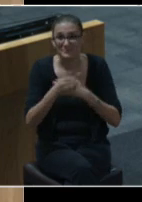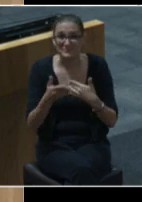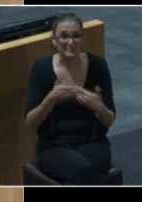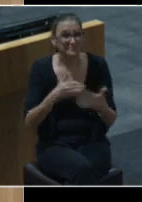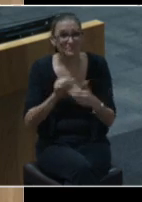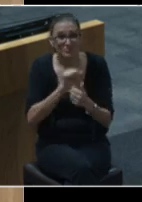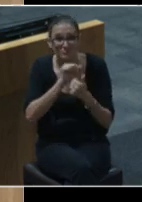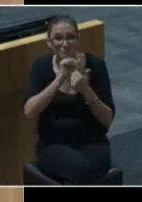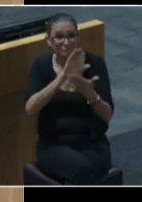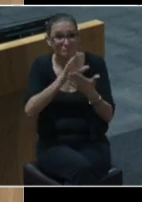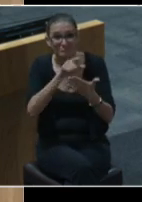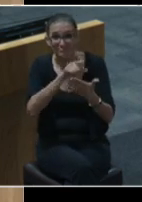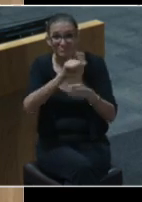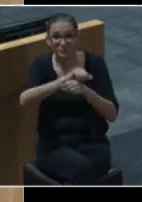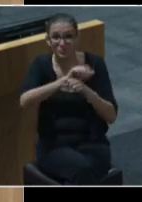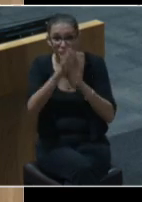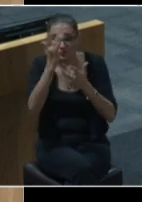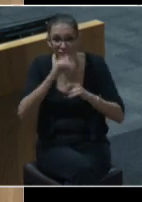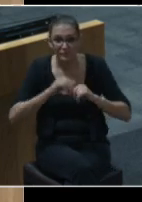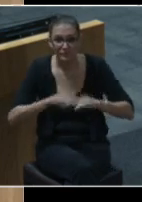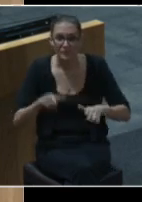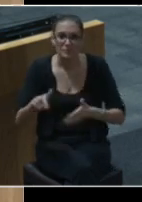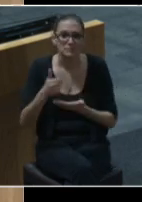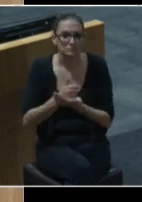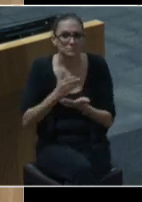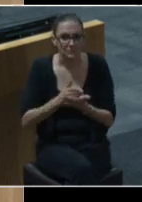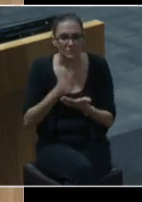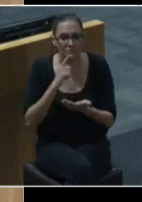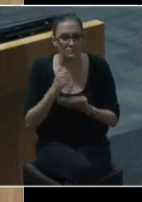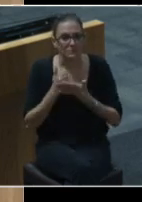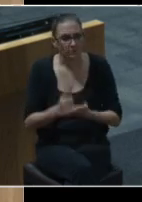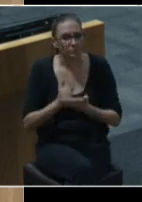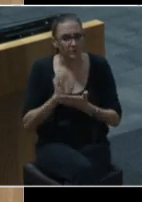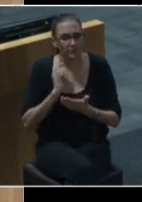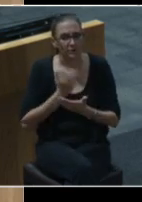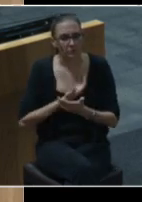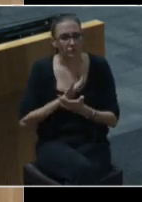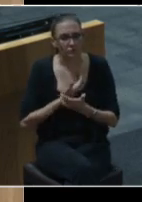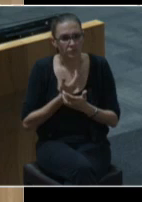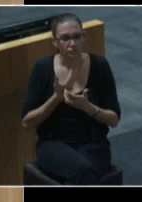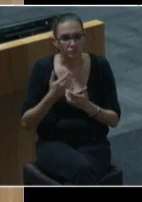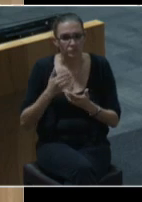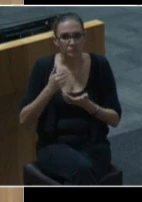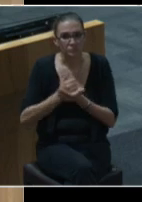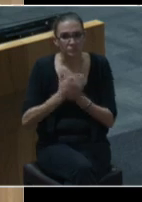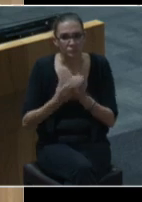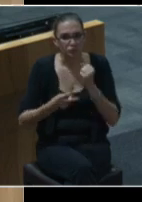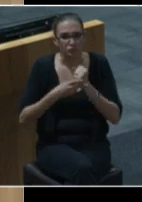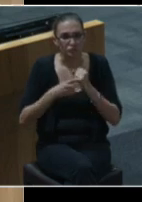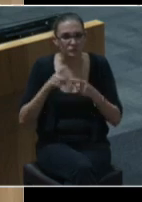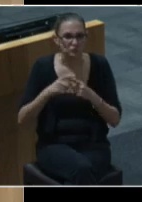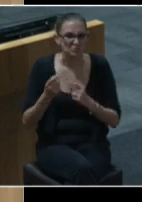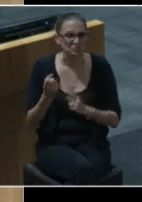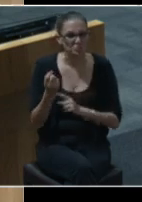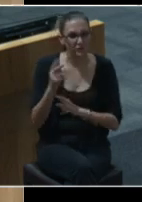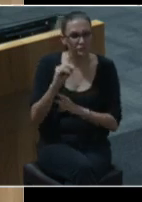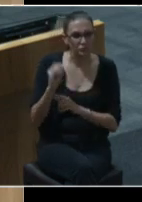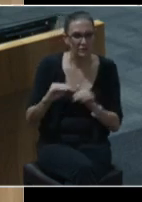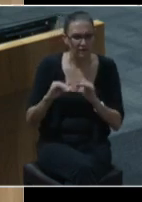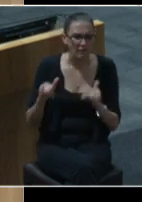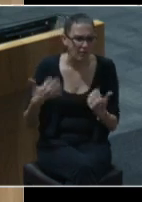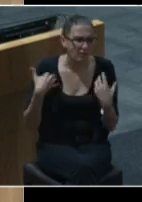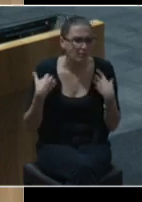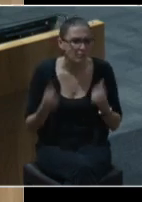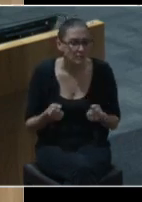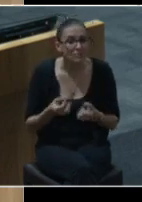this budget projects restoring general fund reserves to a healthy 12% level. Importantly,